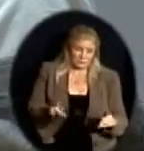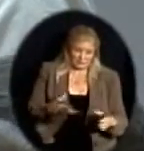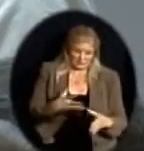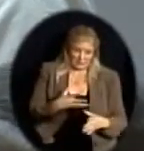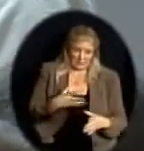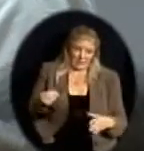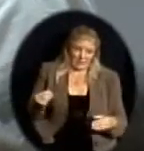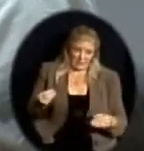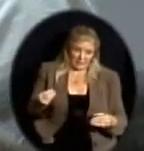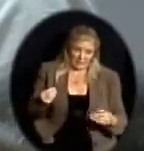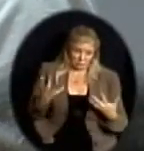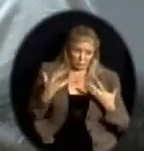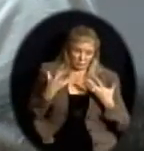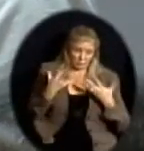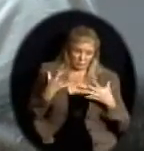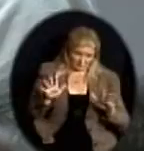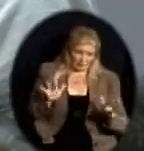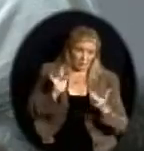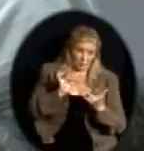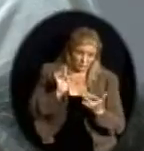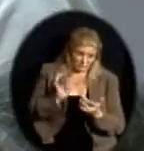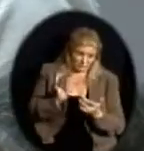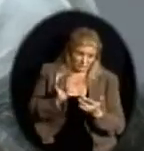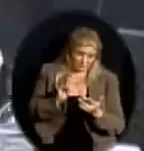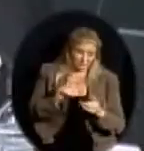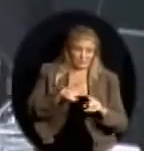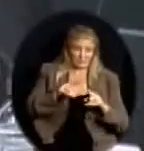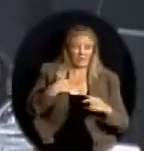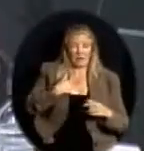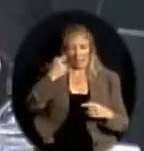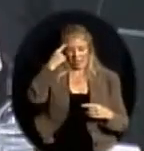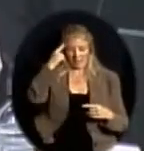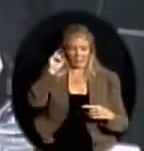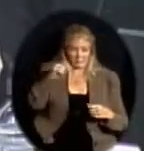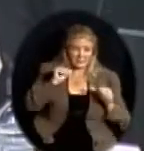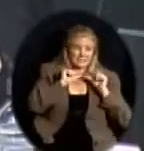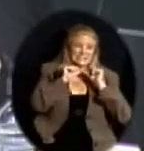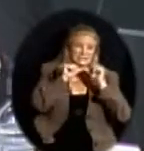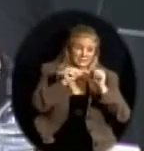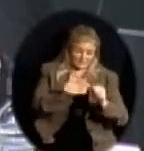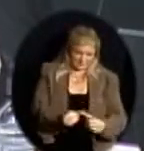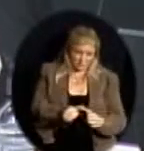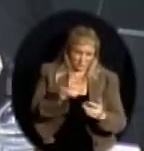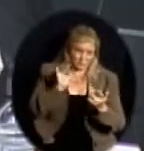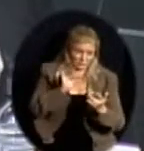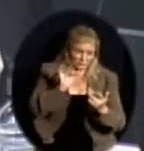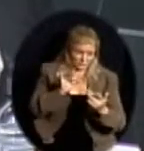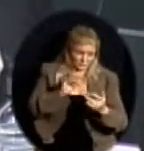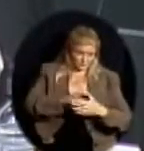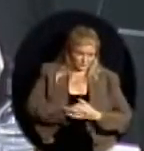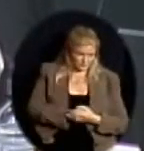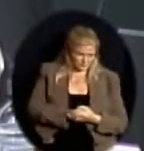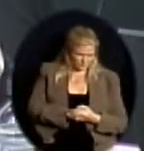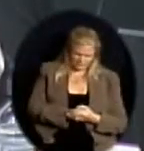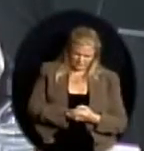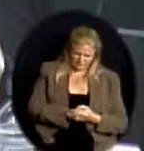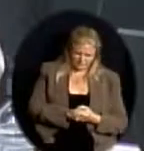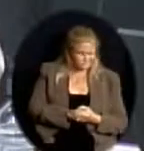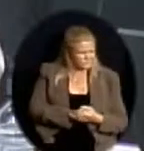I think we'll need to continue to take those opportunities. I'm wondering if there should be a concern on behalf of the board,